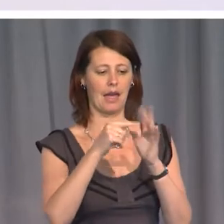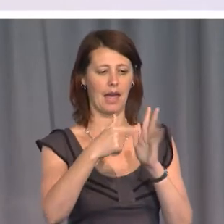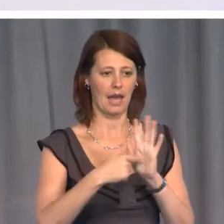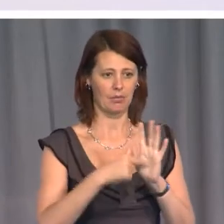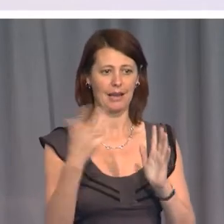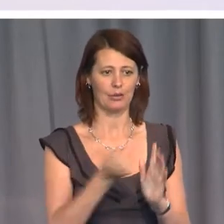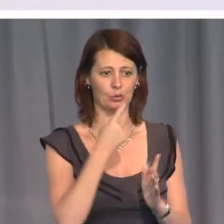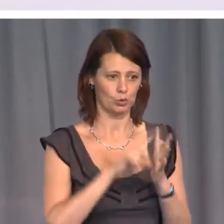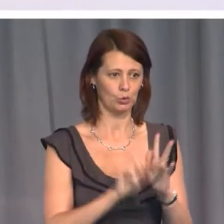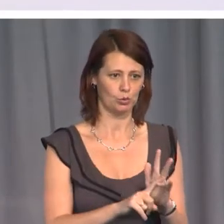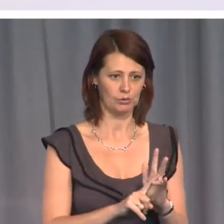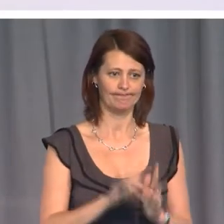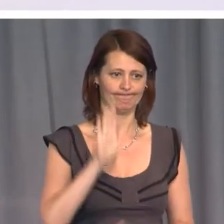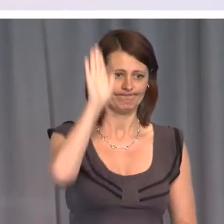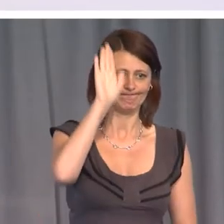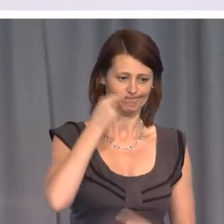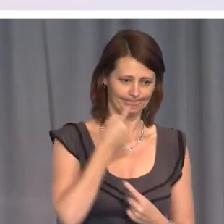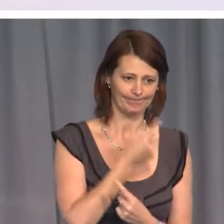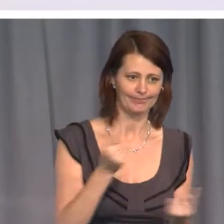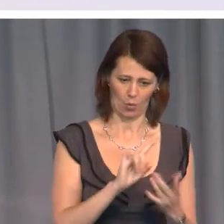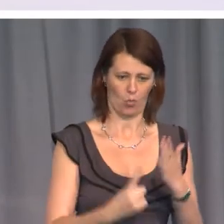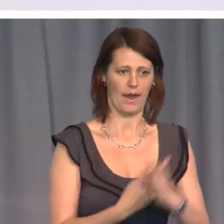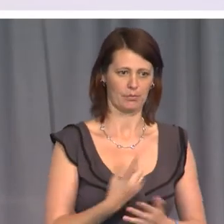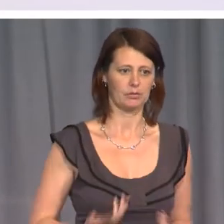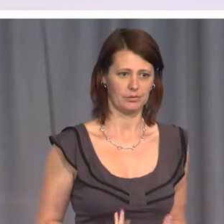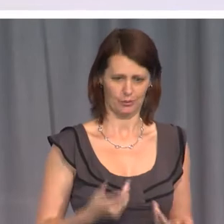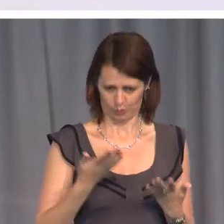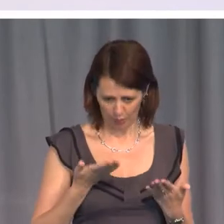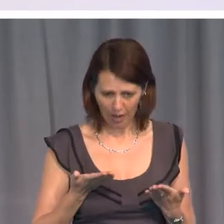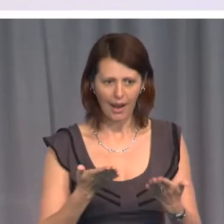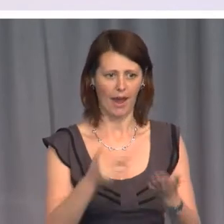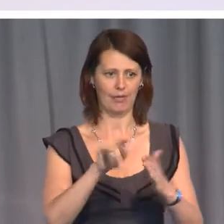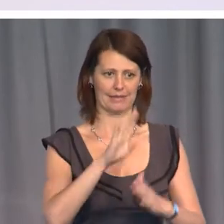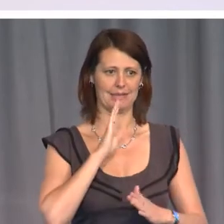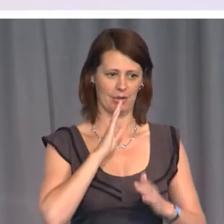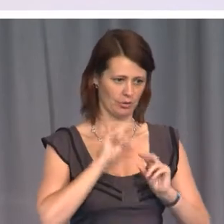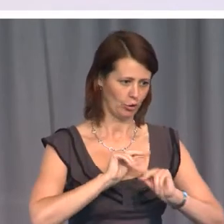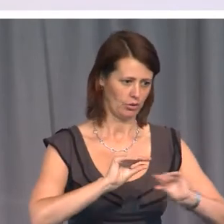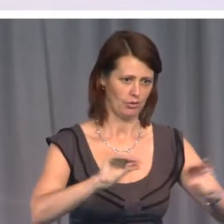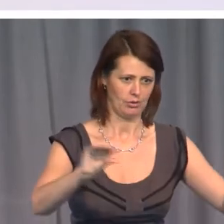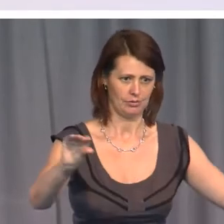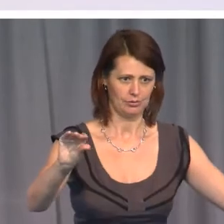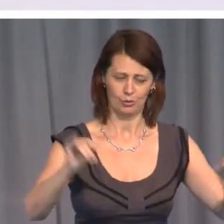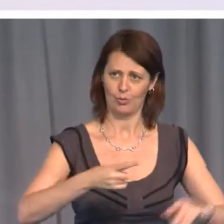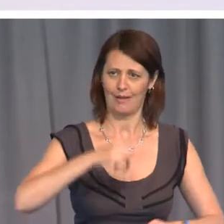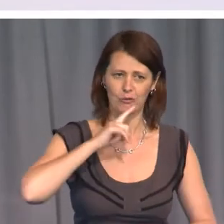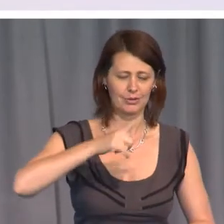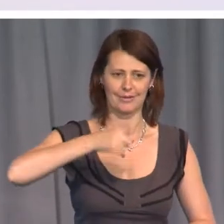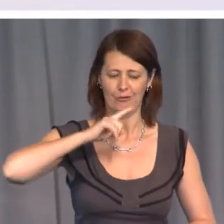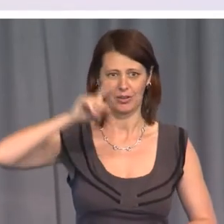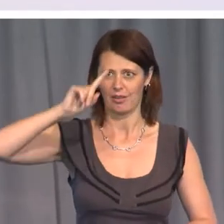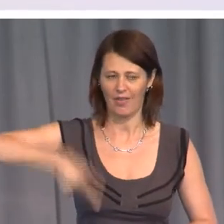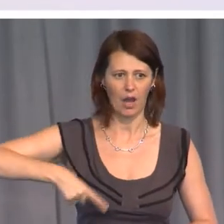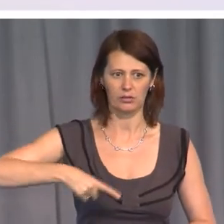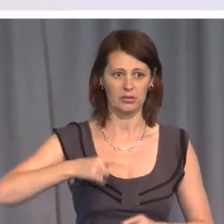incompetence, the incompetence of allowing these secrets to get out to hundreds of thousands, if not